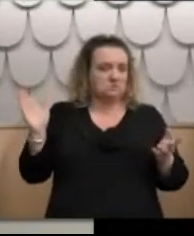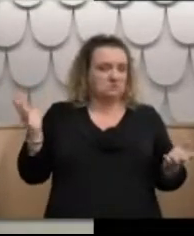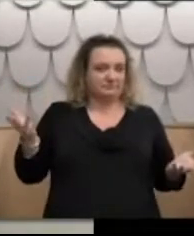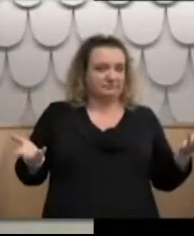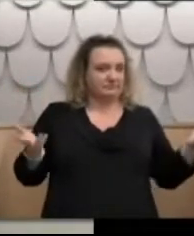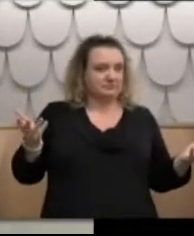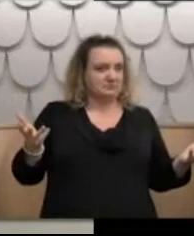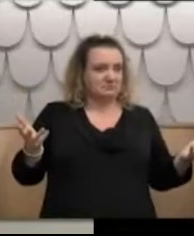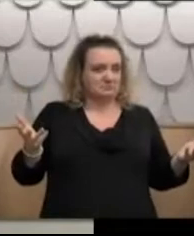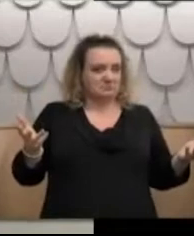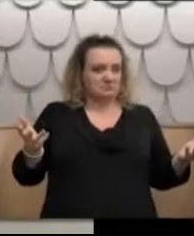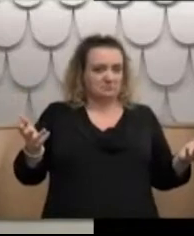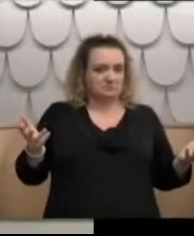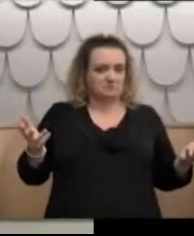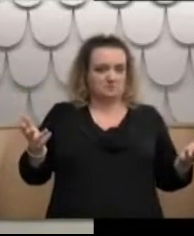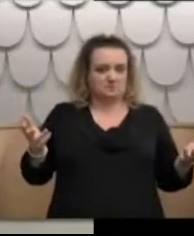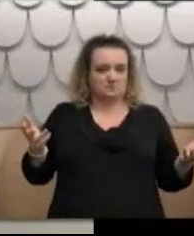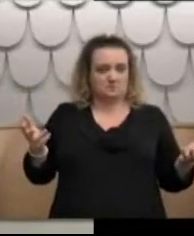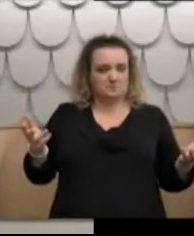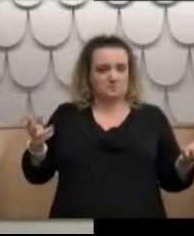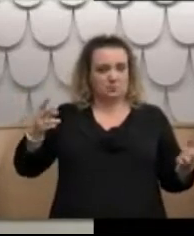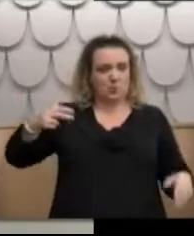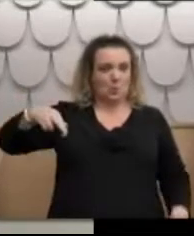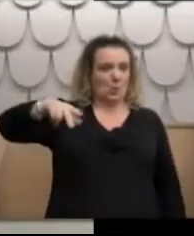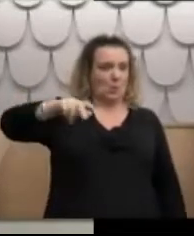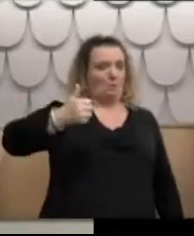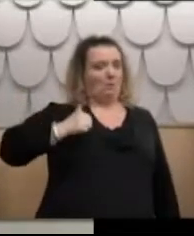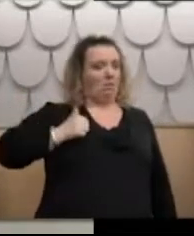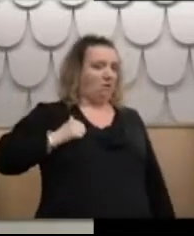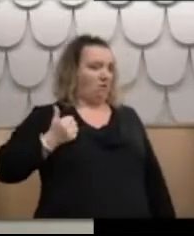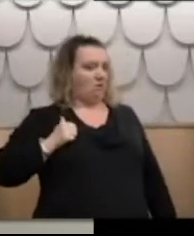they were walking around like they were above the law.